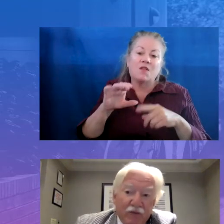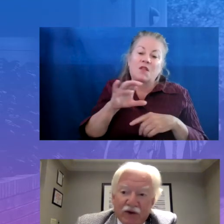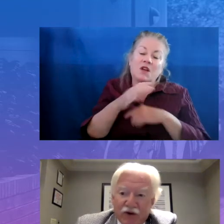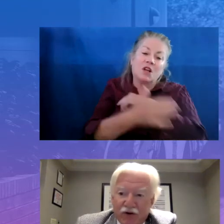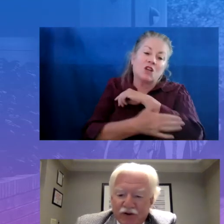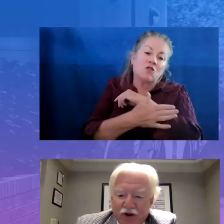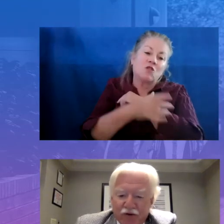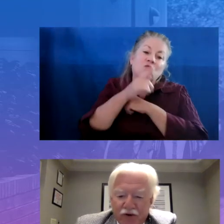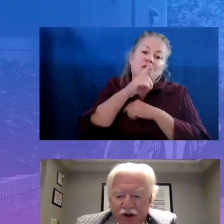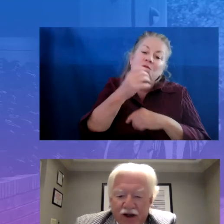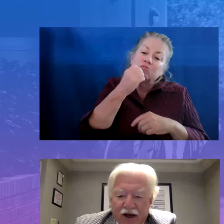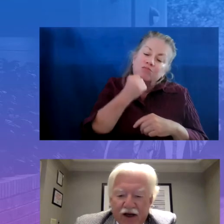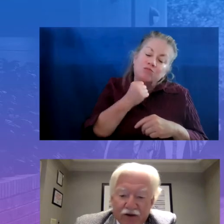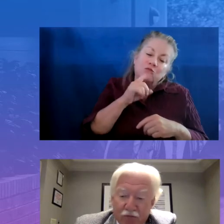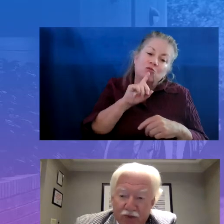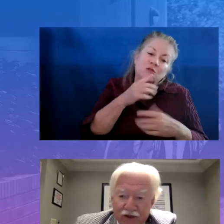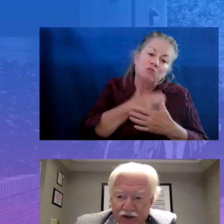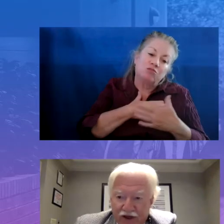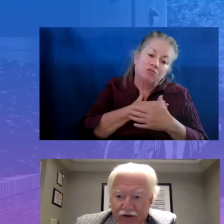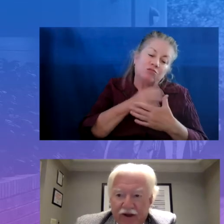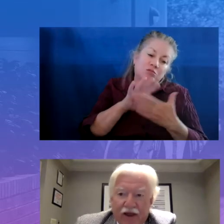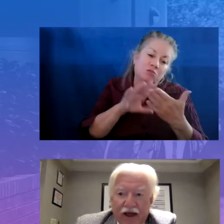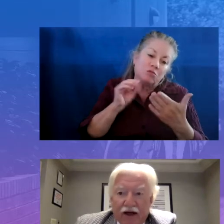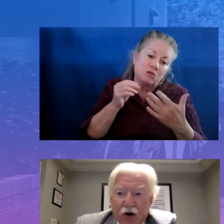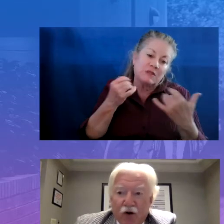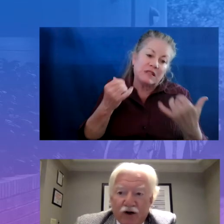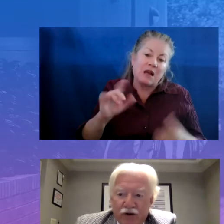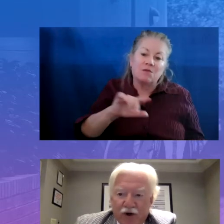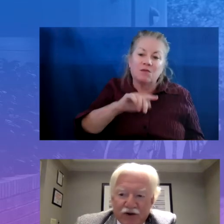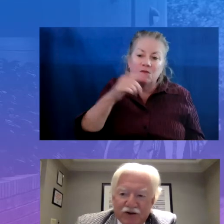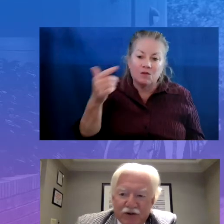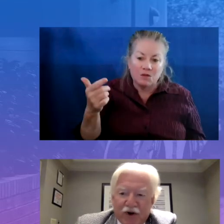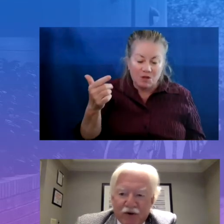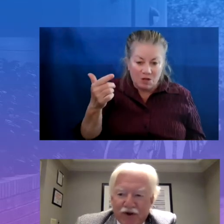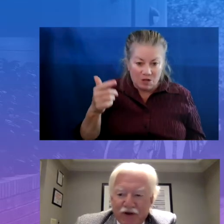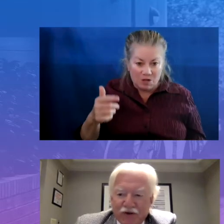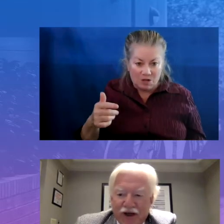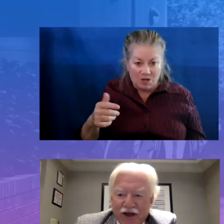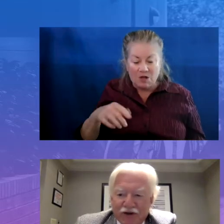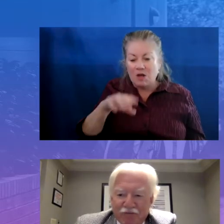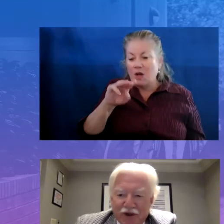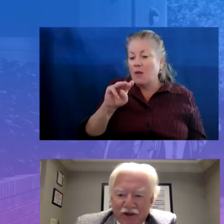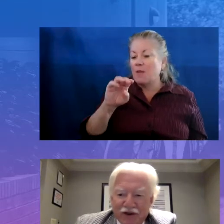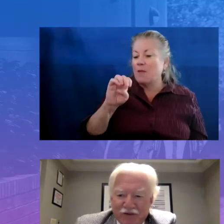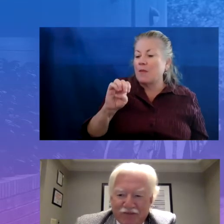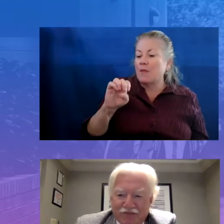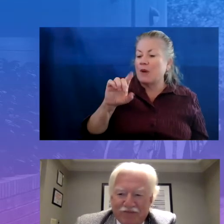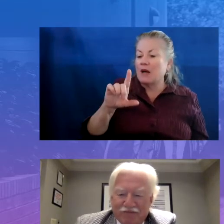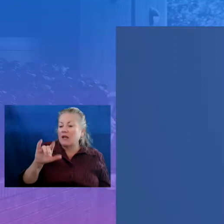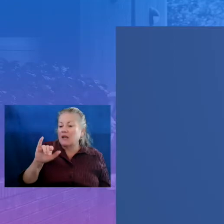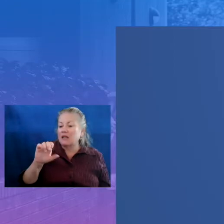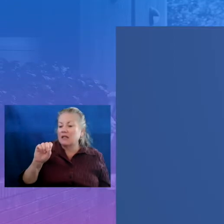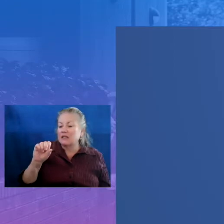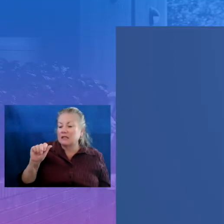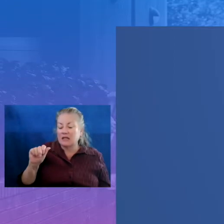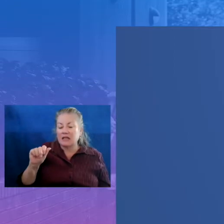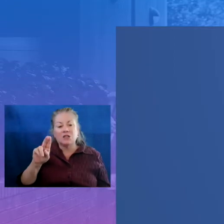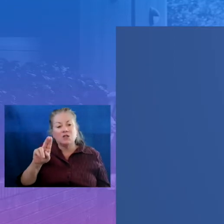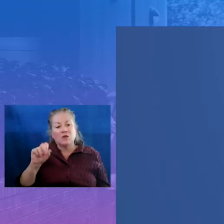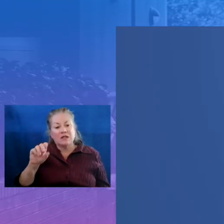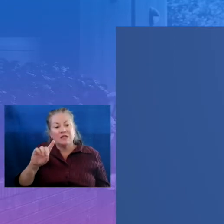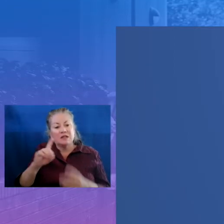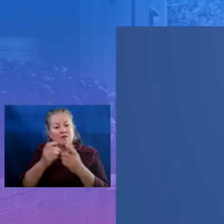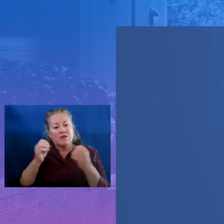Now let me turn this over to Melissa at our U.S. of Education. Melissa. Wow.